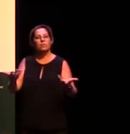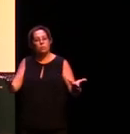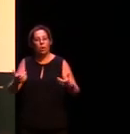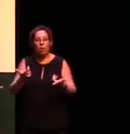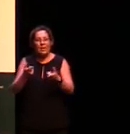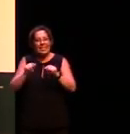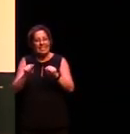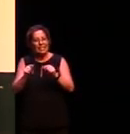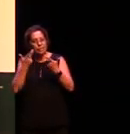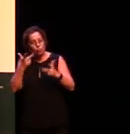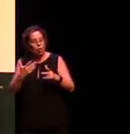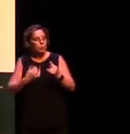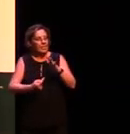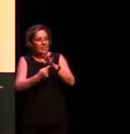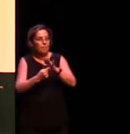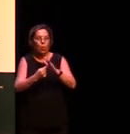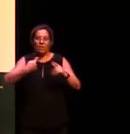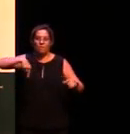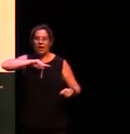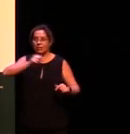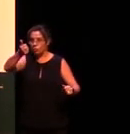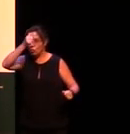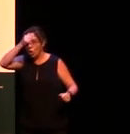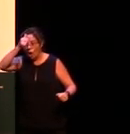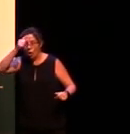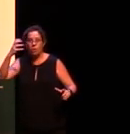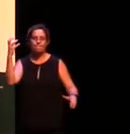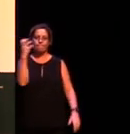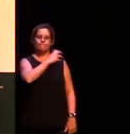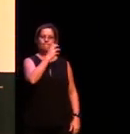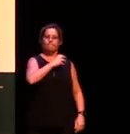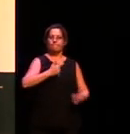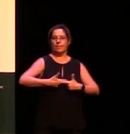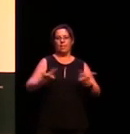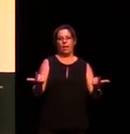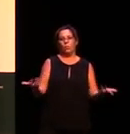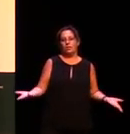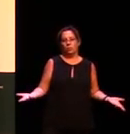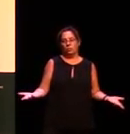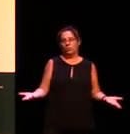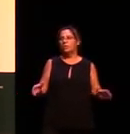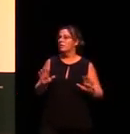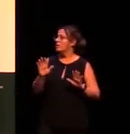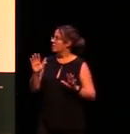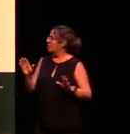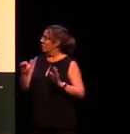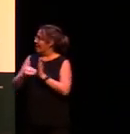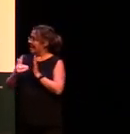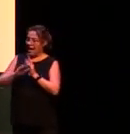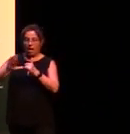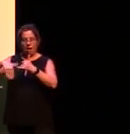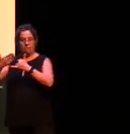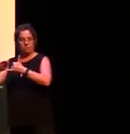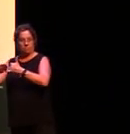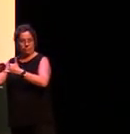different languages all right I'm going to end with just focusing a little bit on